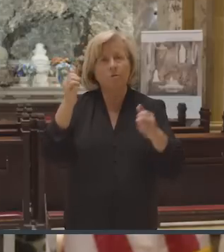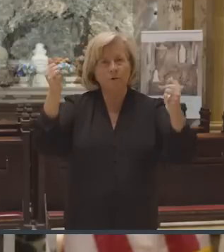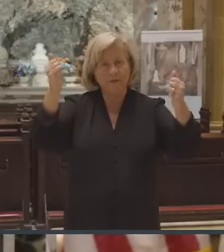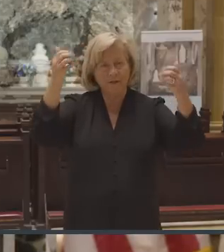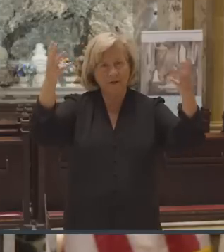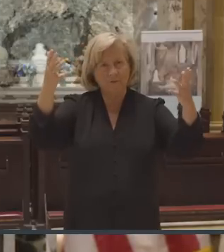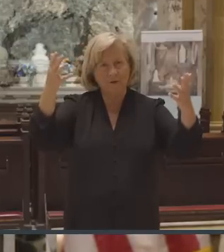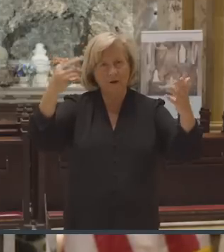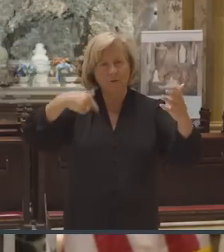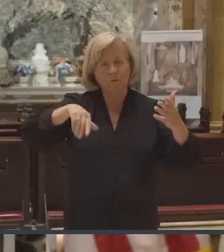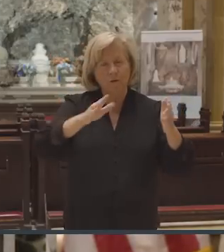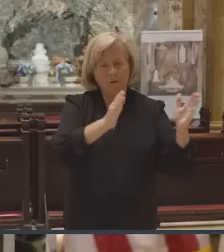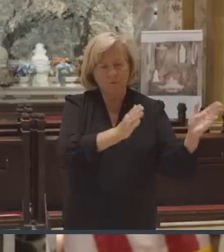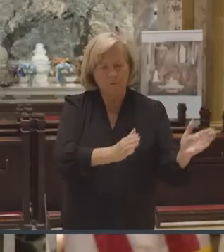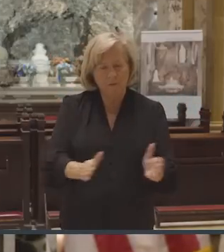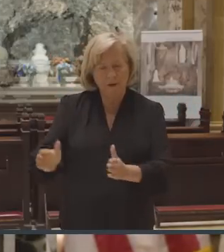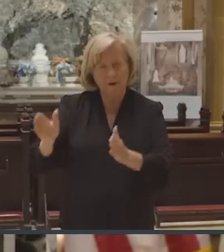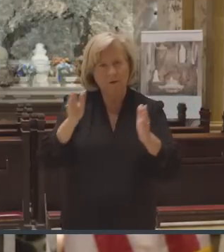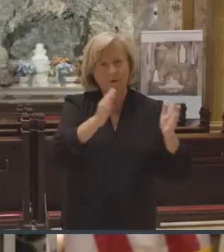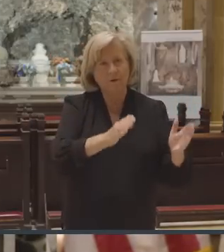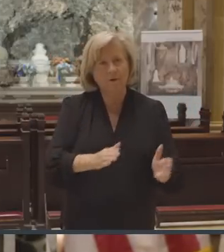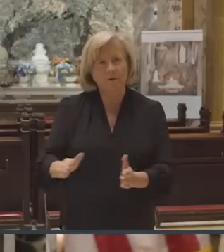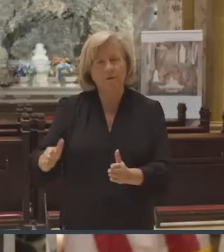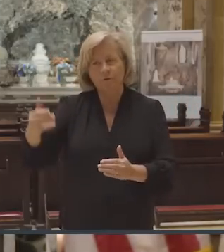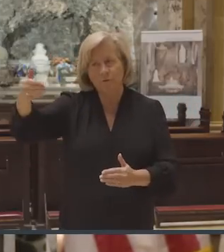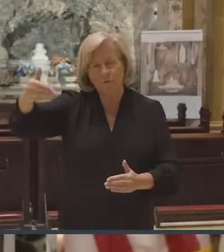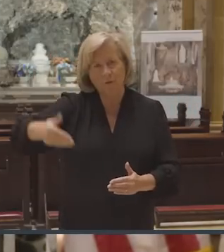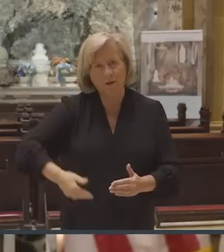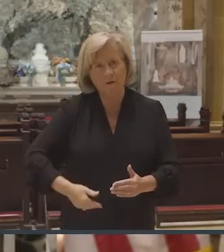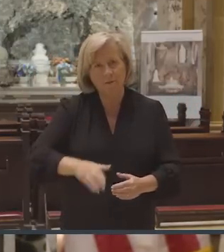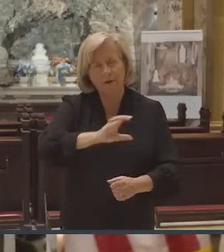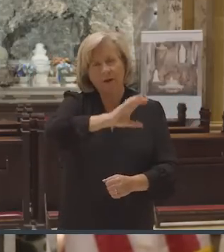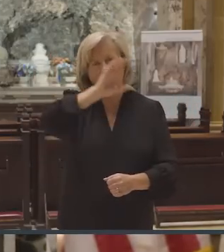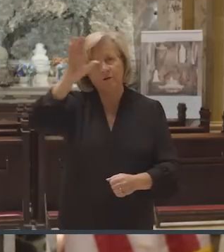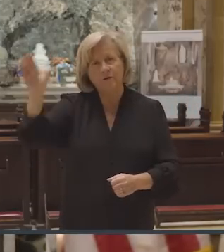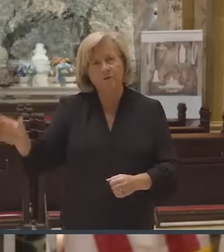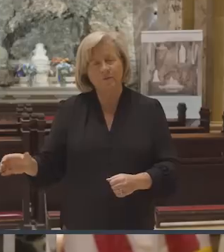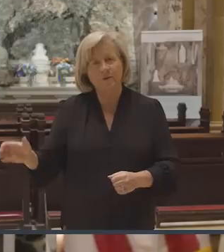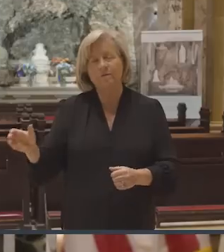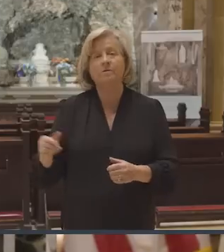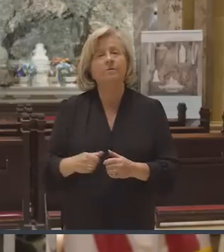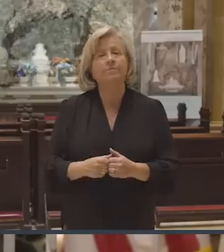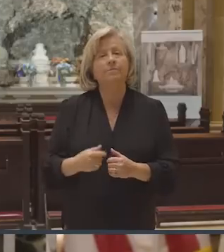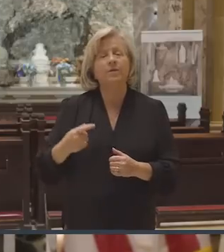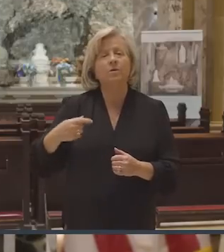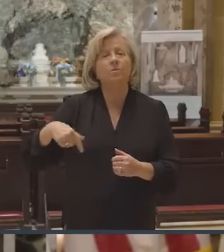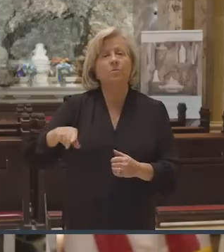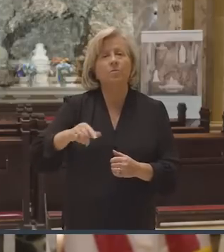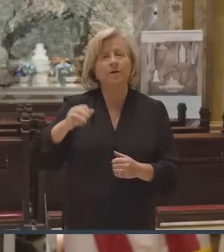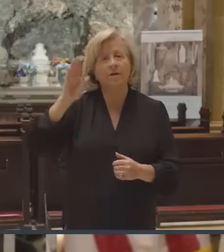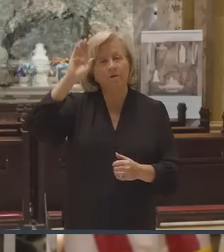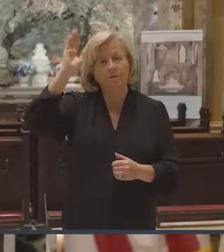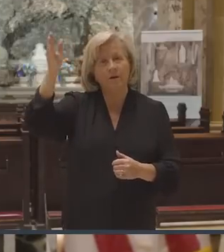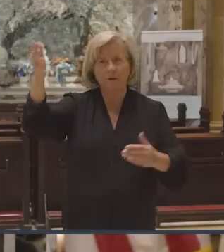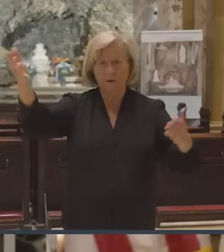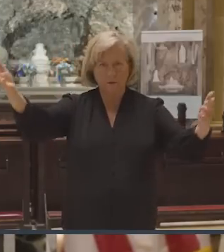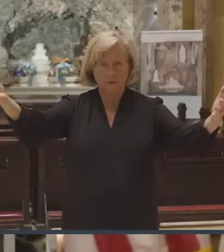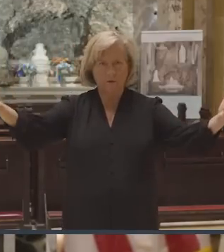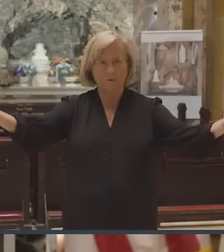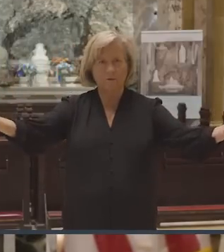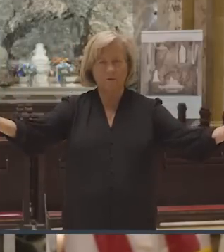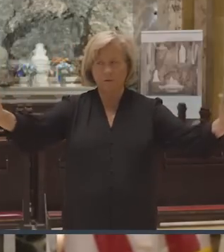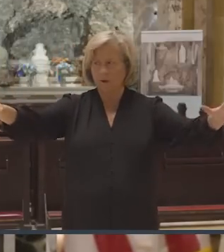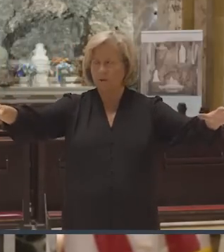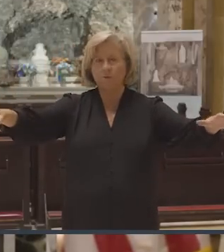few weeks at Christmas. And this is the one who we greet today with our hands outstretched like a